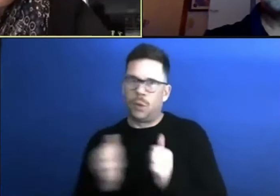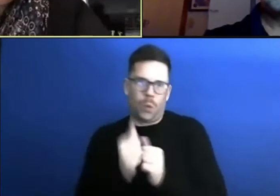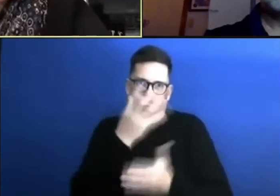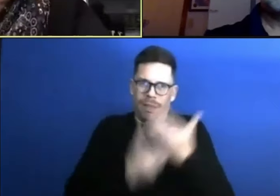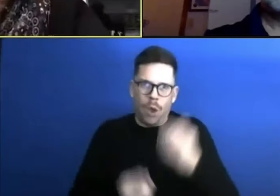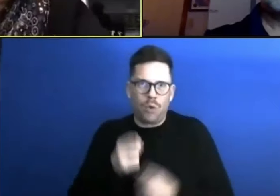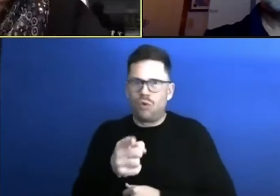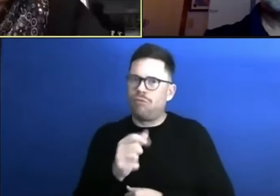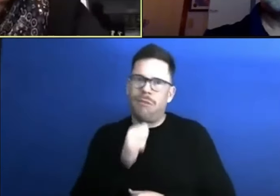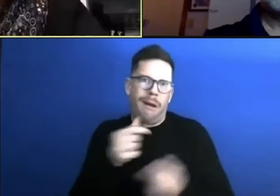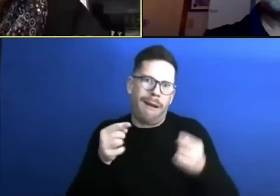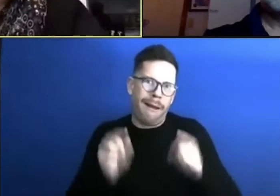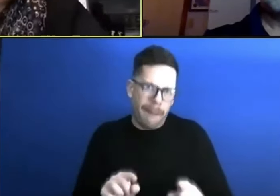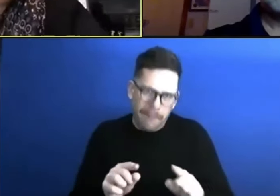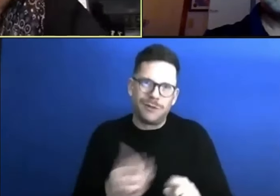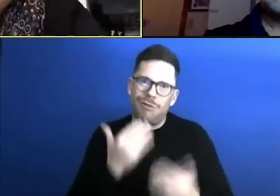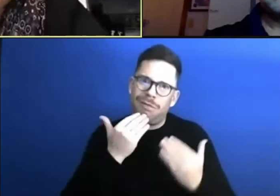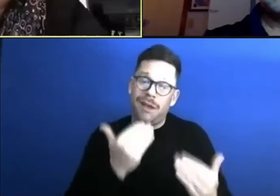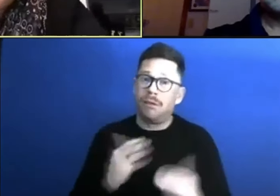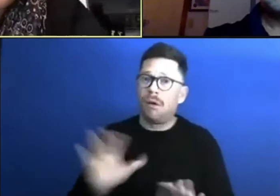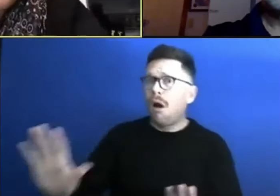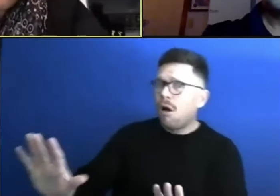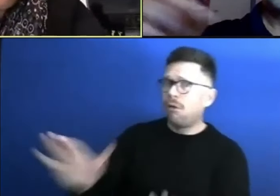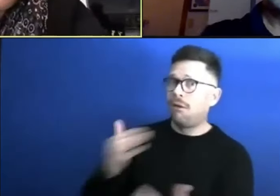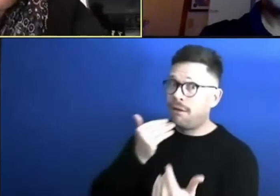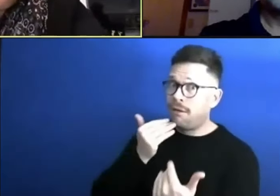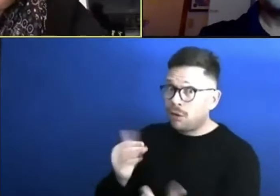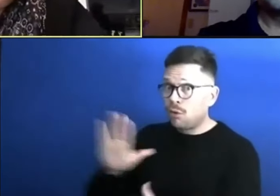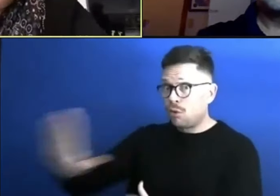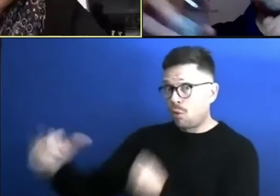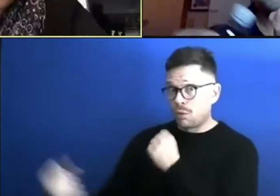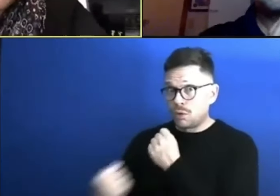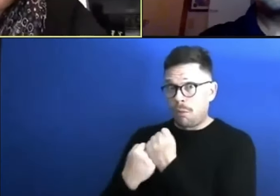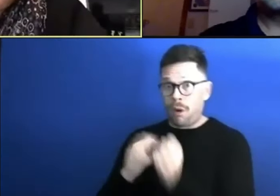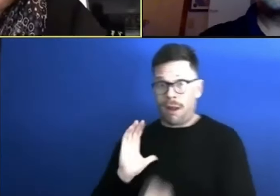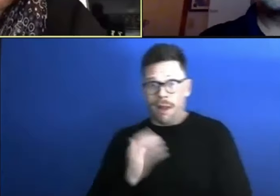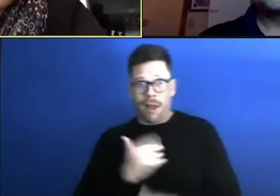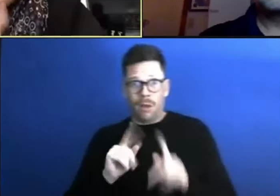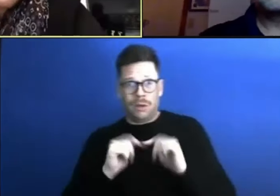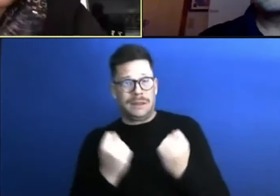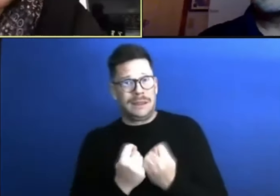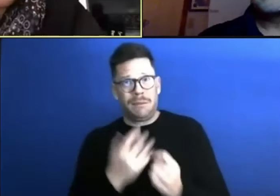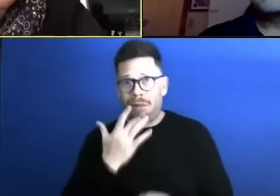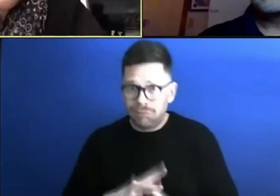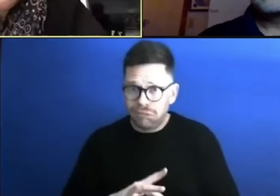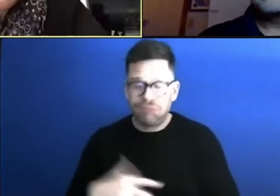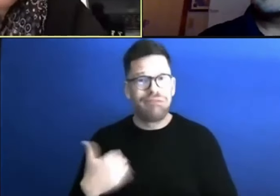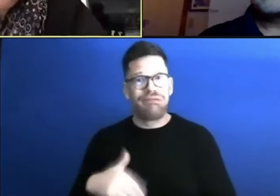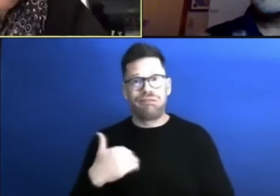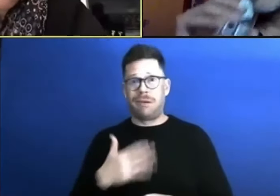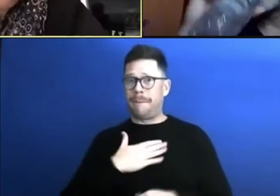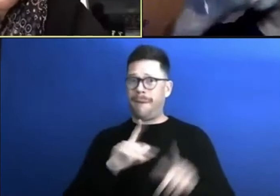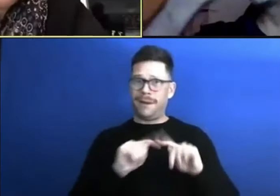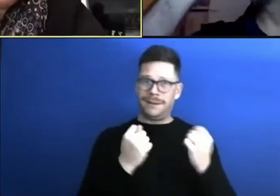Thank you. Because we've worked to play, and obviously, our entire team, we are very, very fortunate. My technology team is